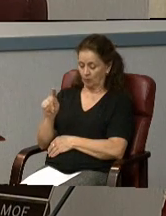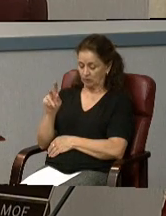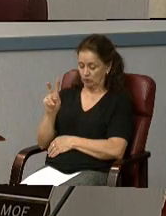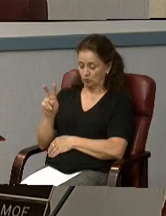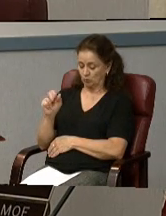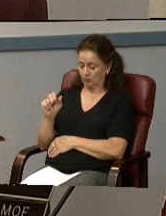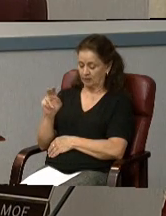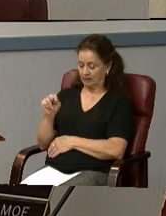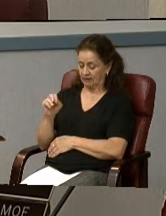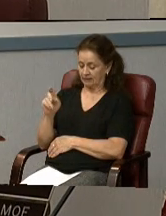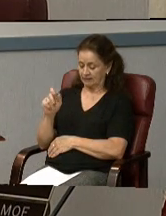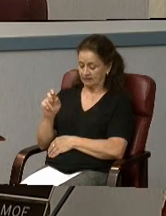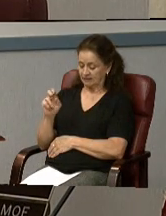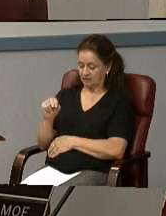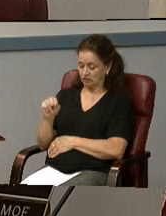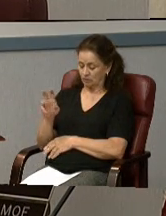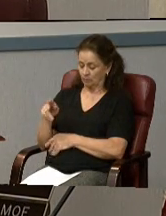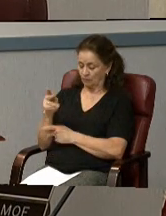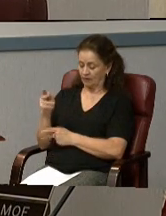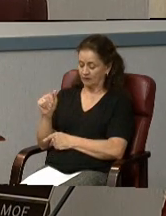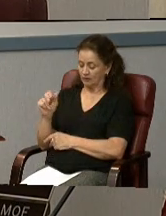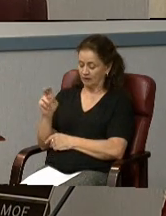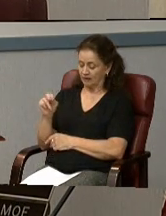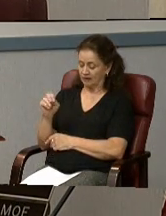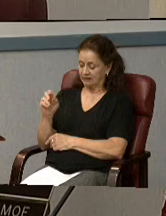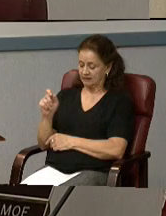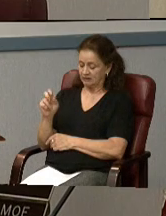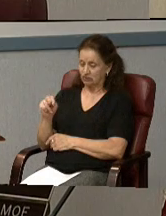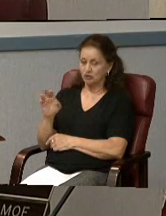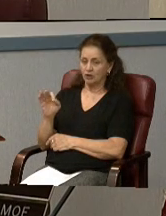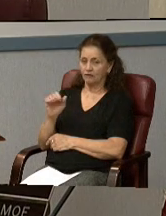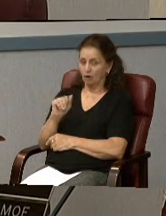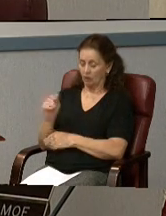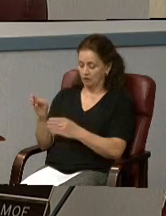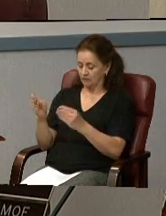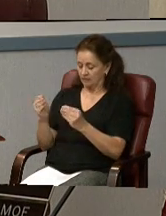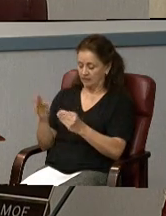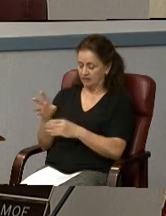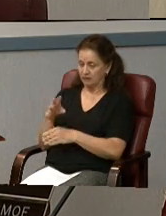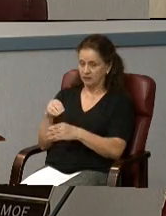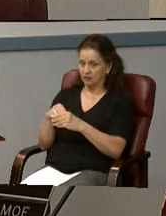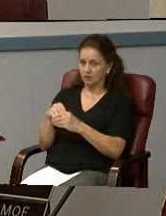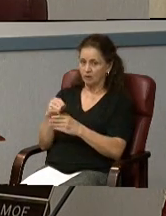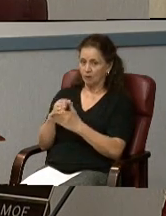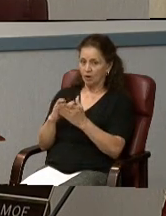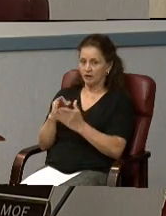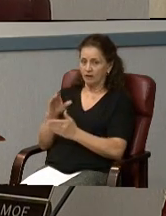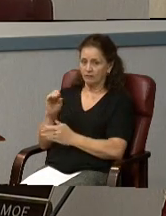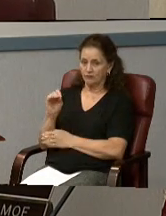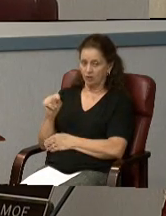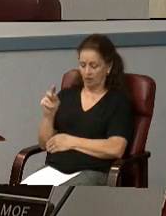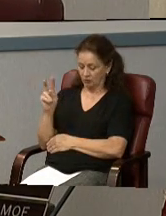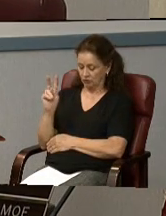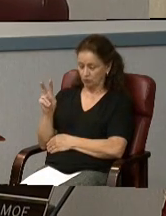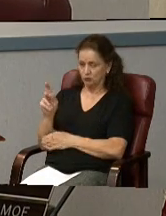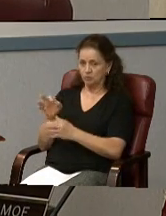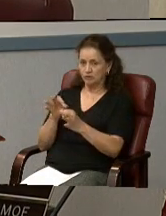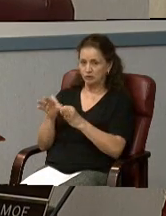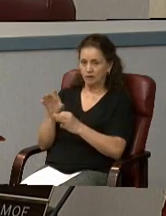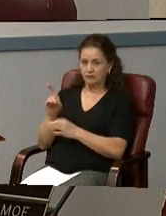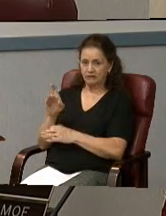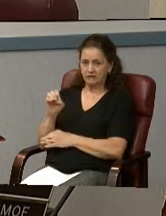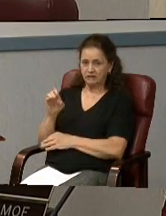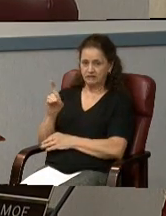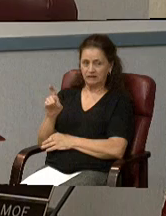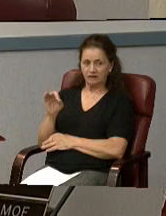providing for the annexation of all the land included within part of Lot 2, described in a deed dated February 19,